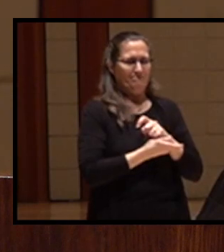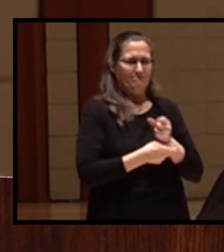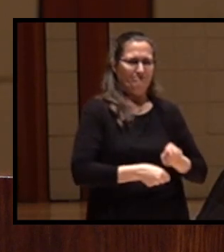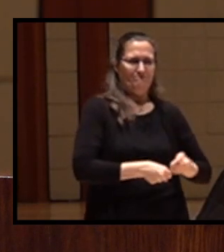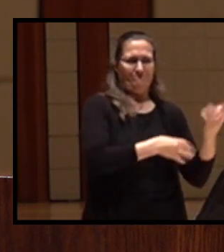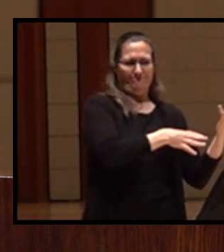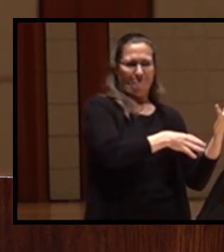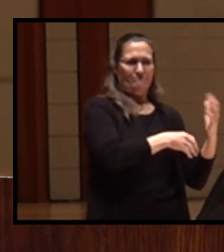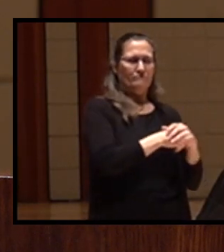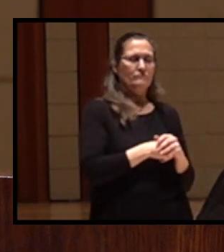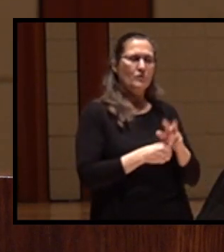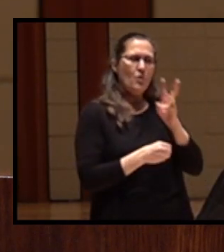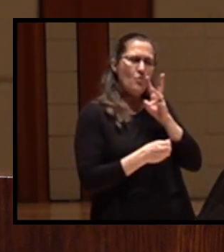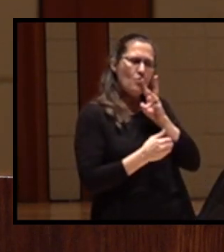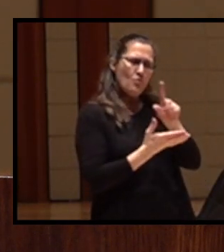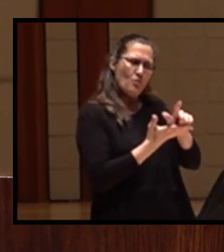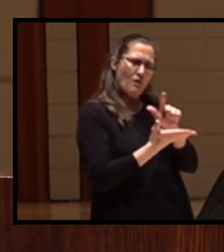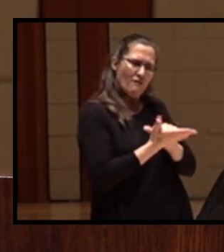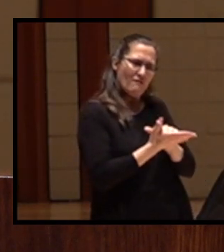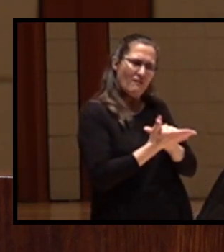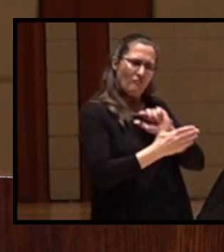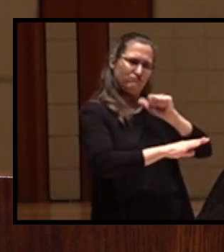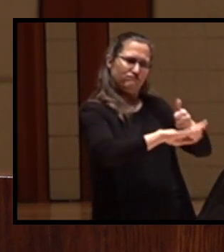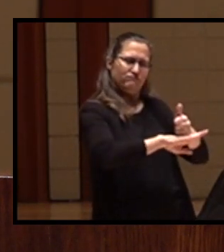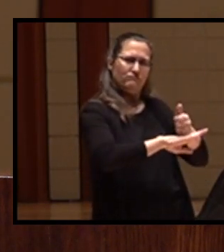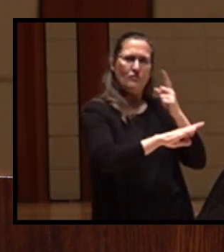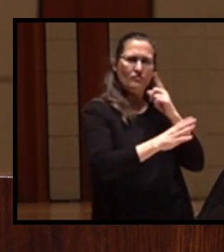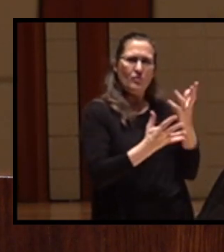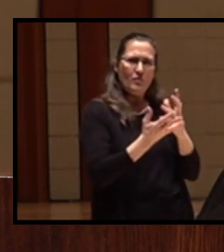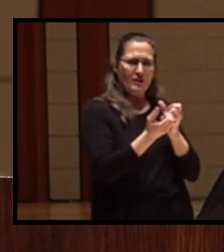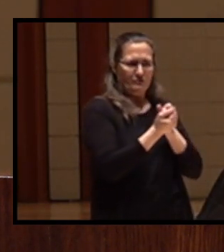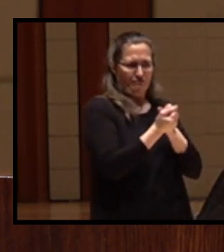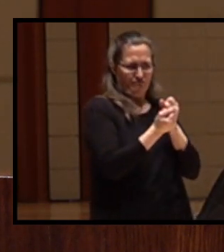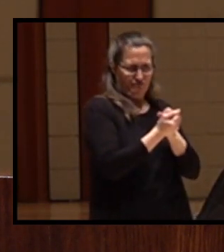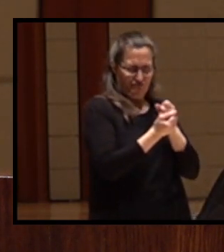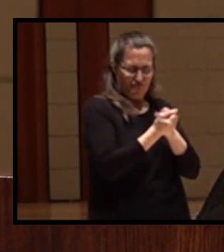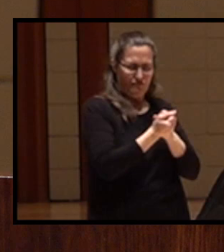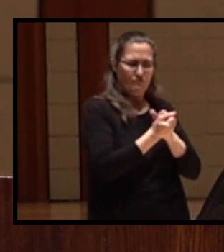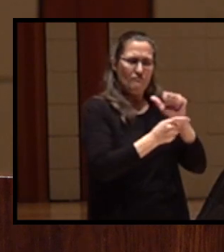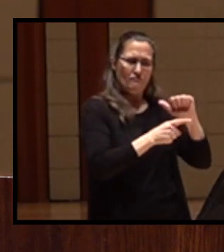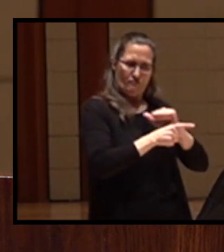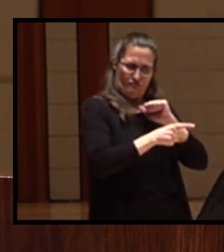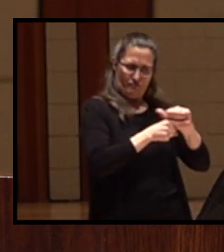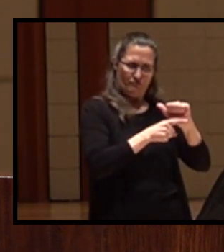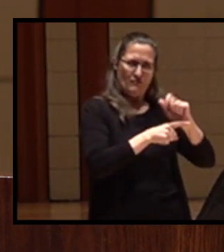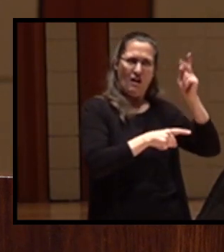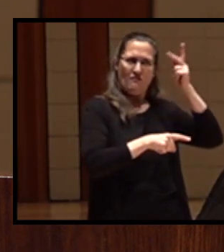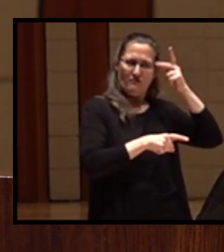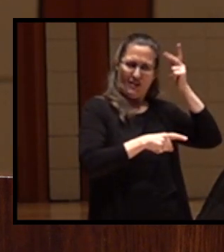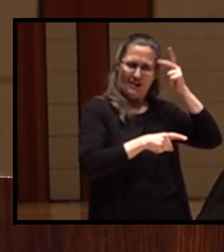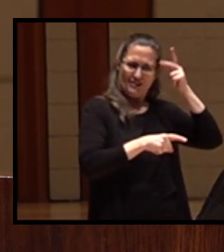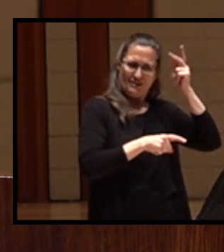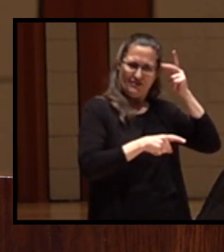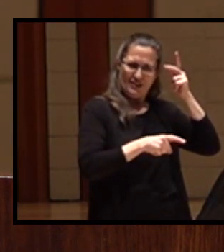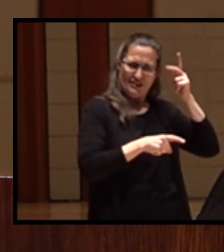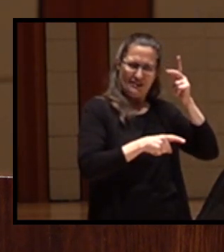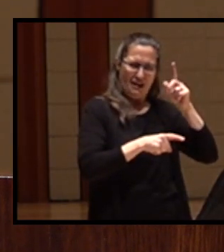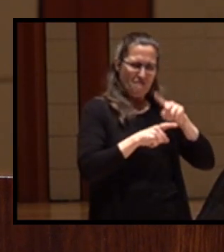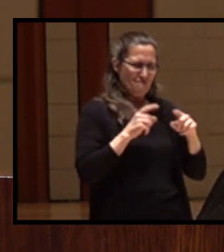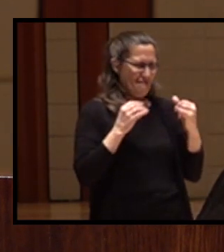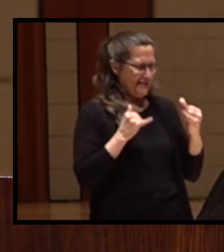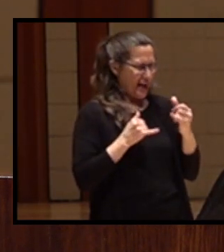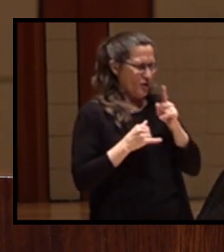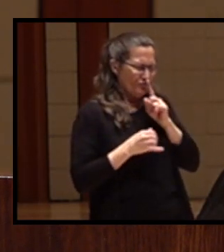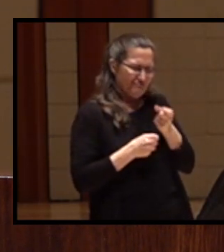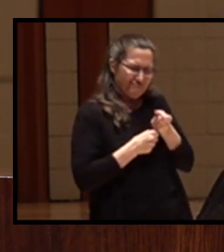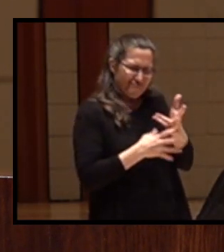Water law was created to support the practices and philosophies that have caused so much hardship to our